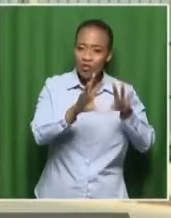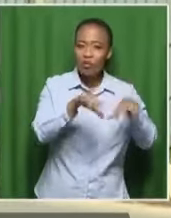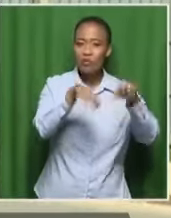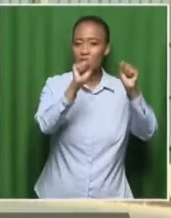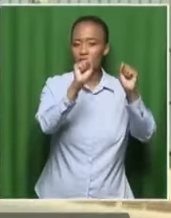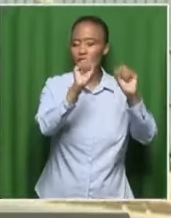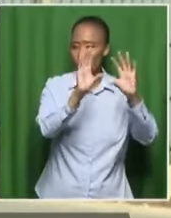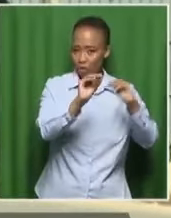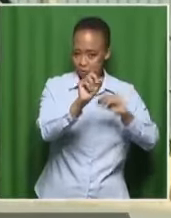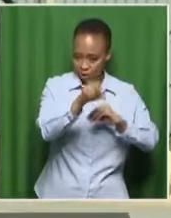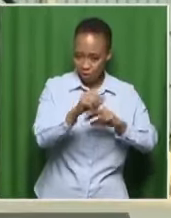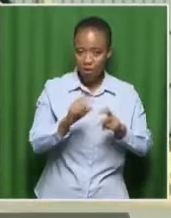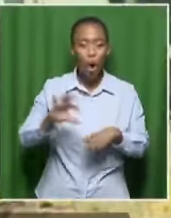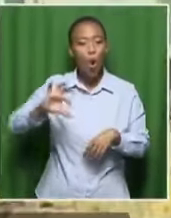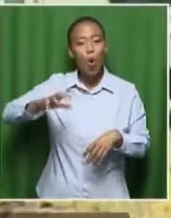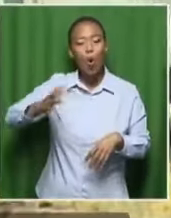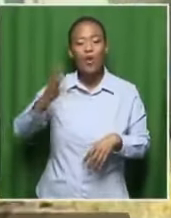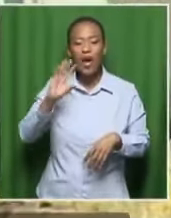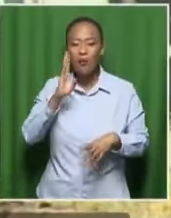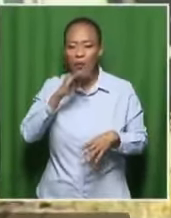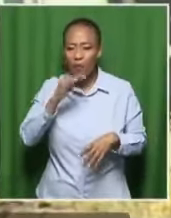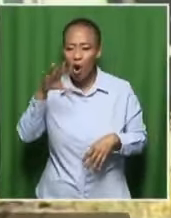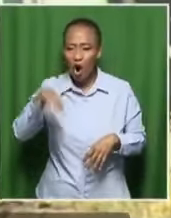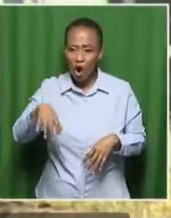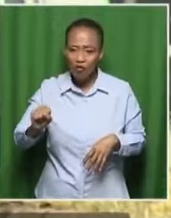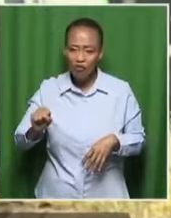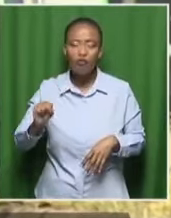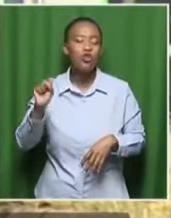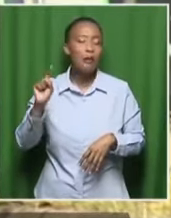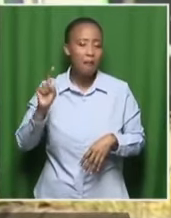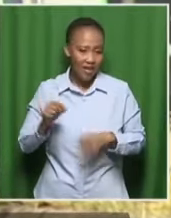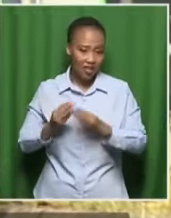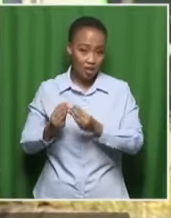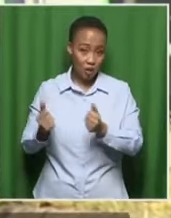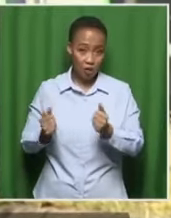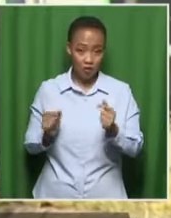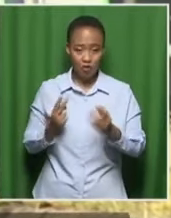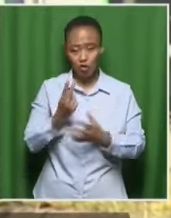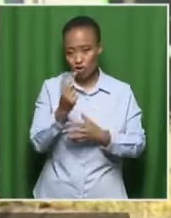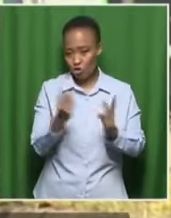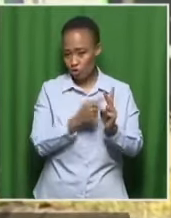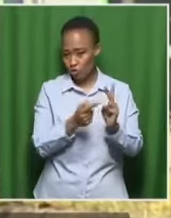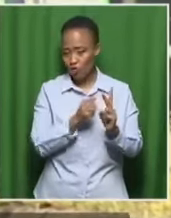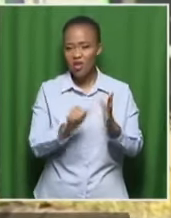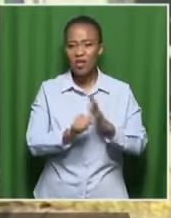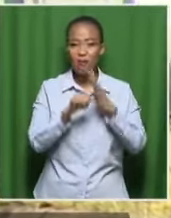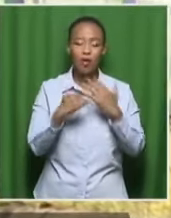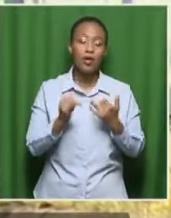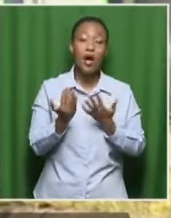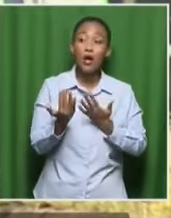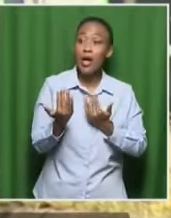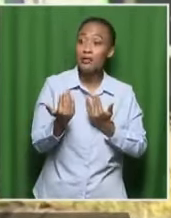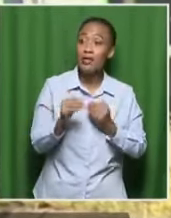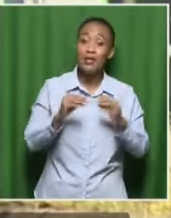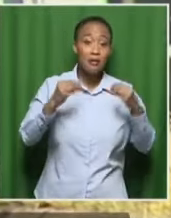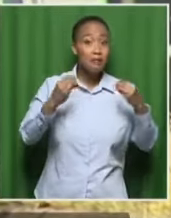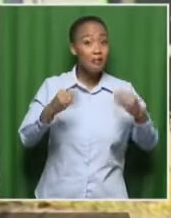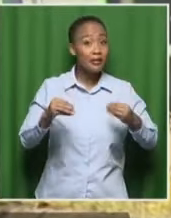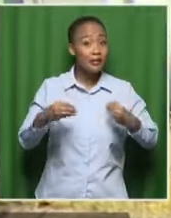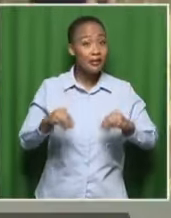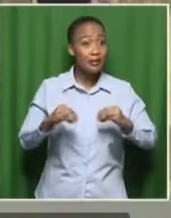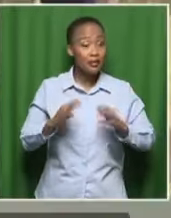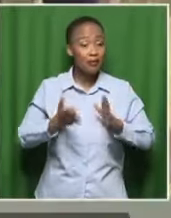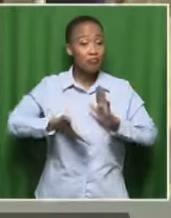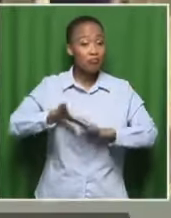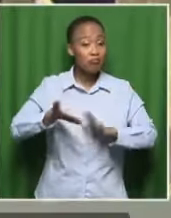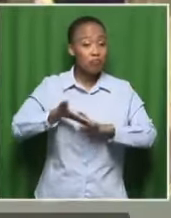cannot attract foreign direct investment. You cannot roll out factories. cannot expand existing businesses if we cannot even put power